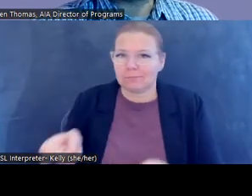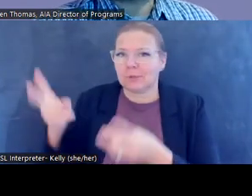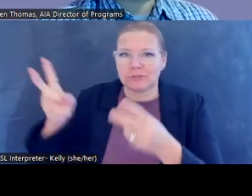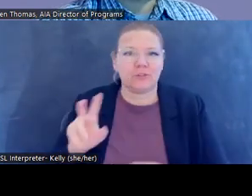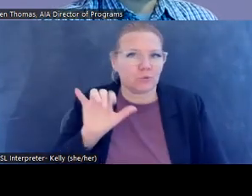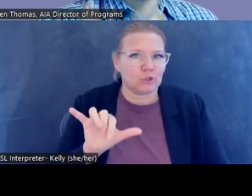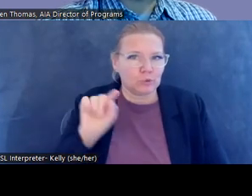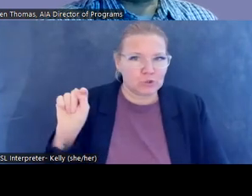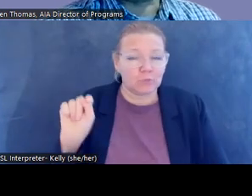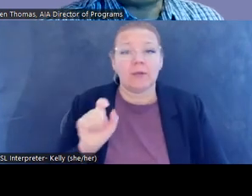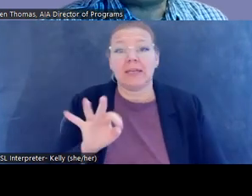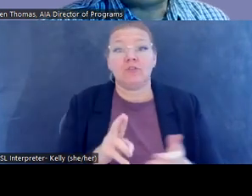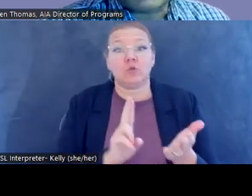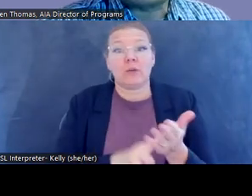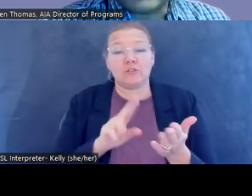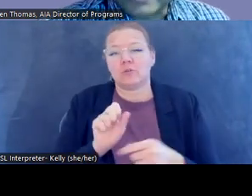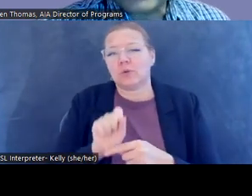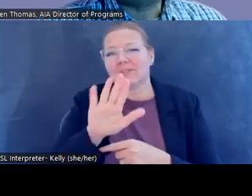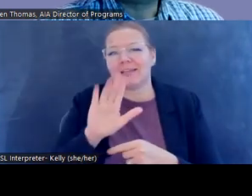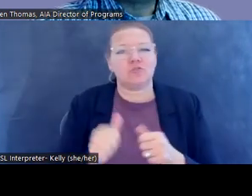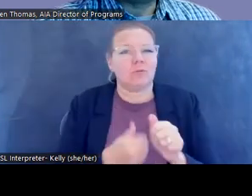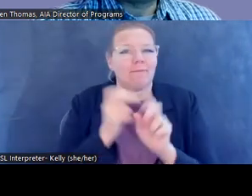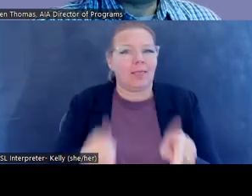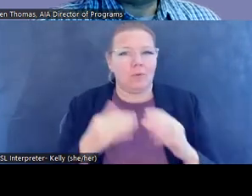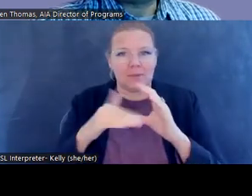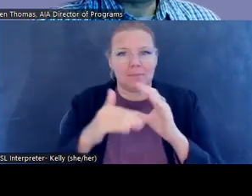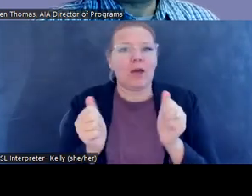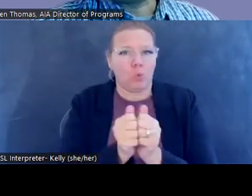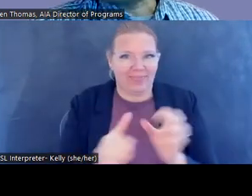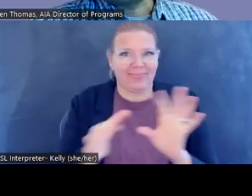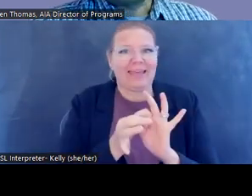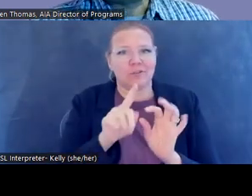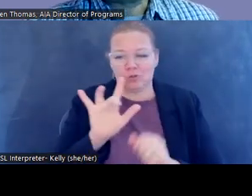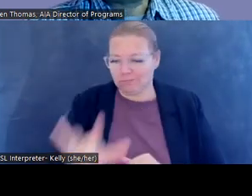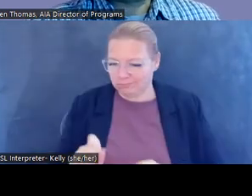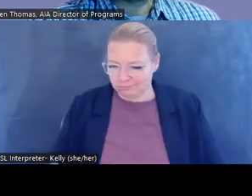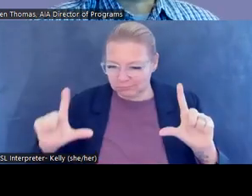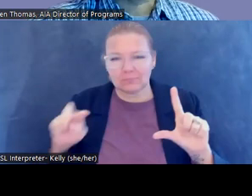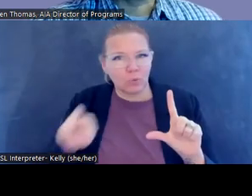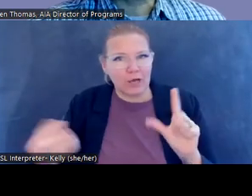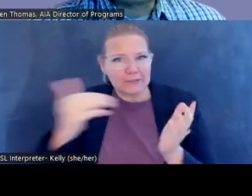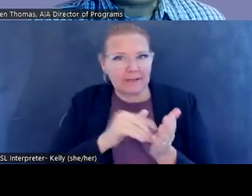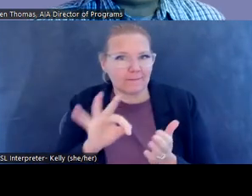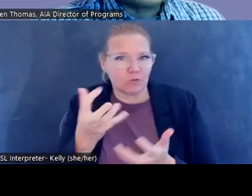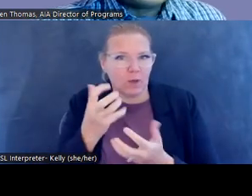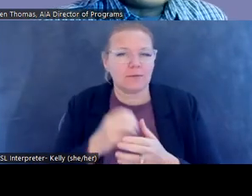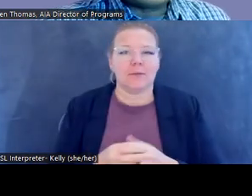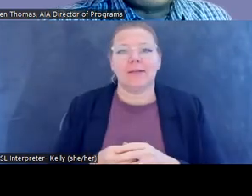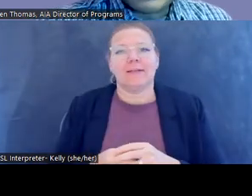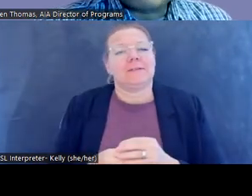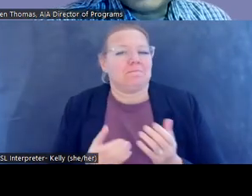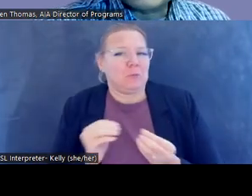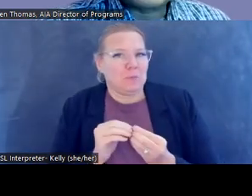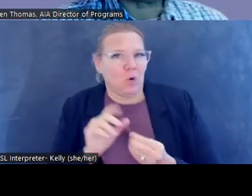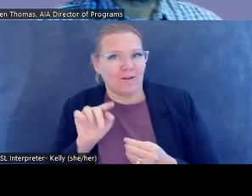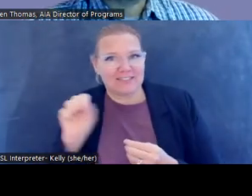Everybody who's registered will send you a follow-up email with a link. Uh, and, uh, so, so you'll be able to kind of get a little bit more of Tess, uh,